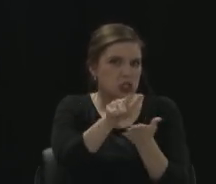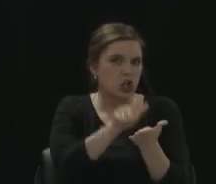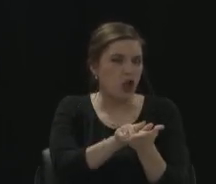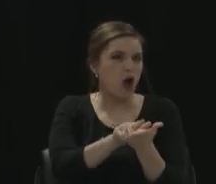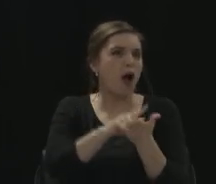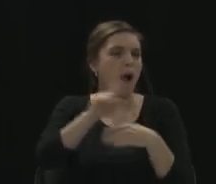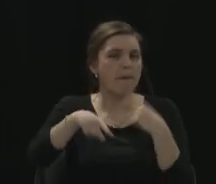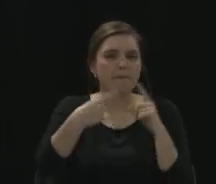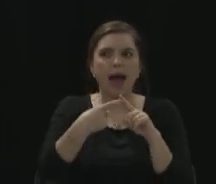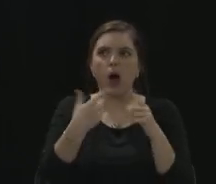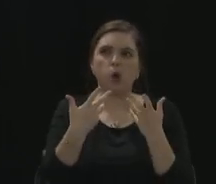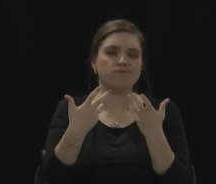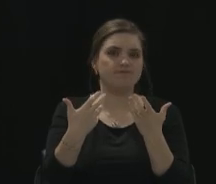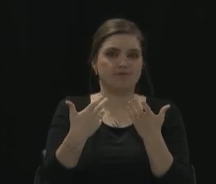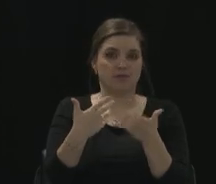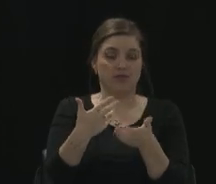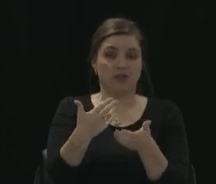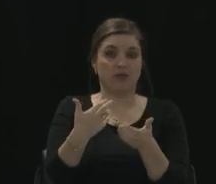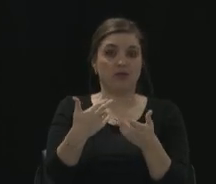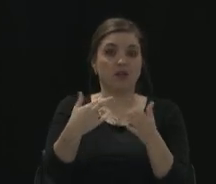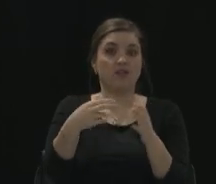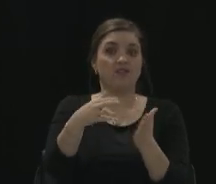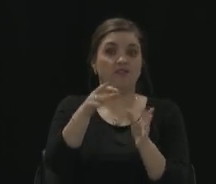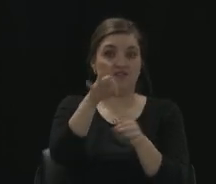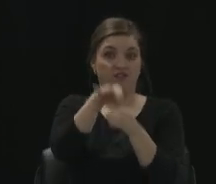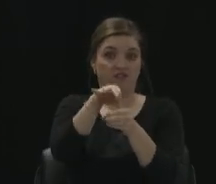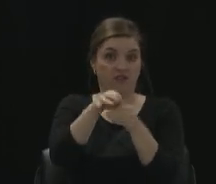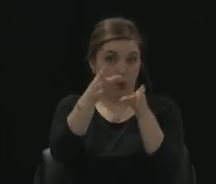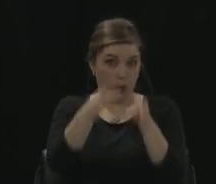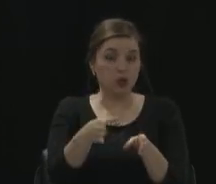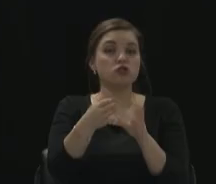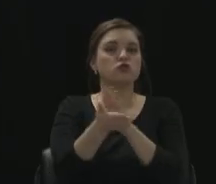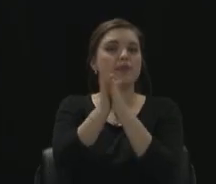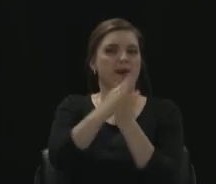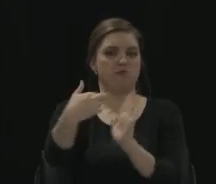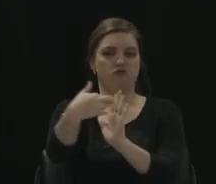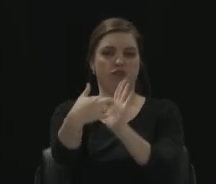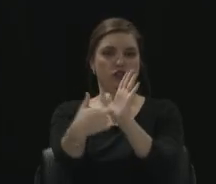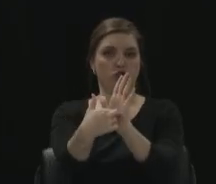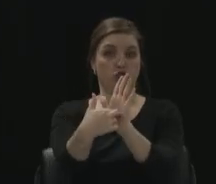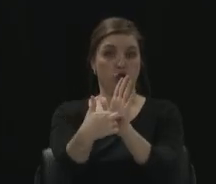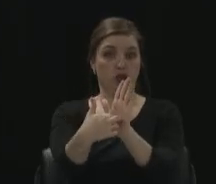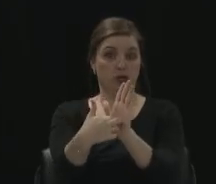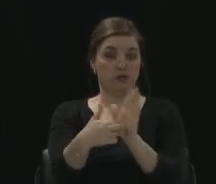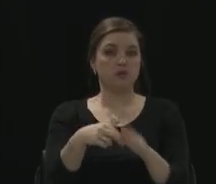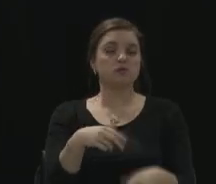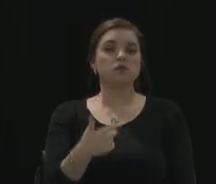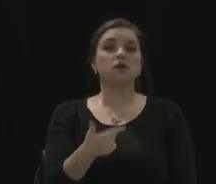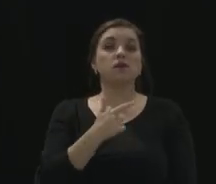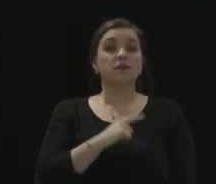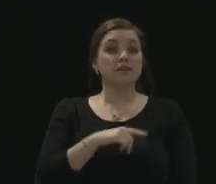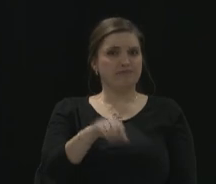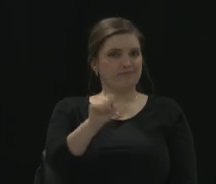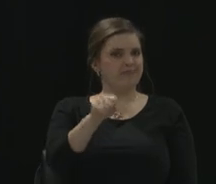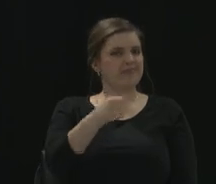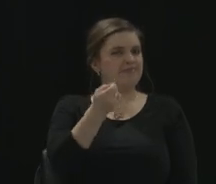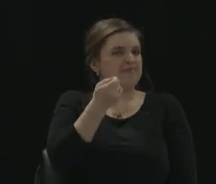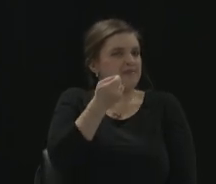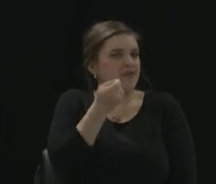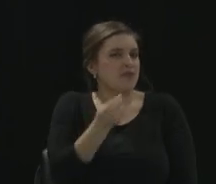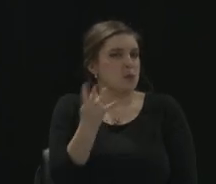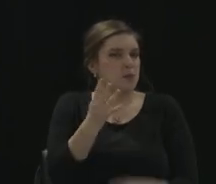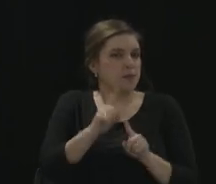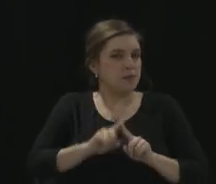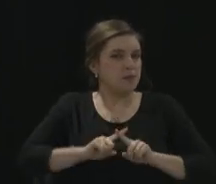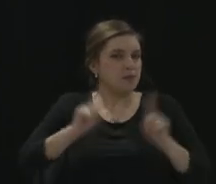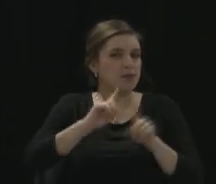for registering voters, for voters to become registered? Yes, there are some slight differences in registering to